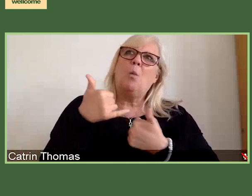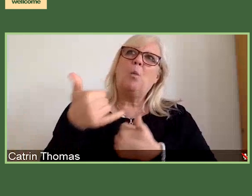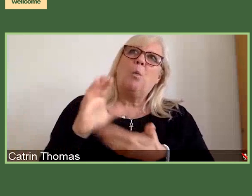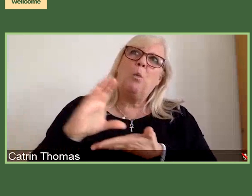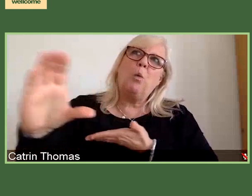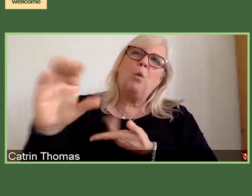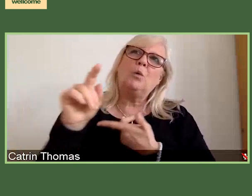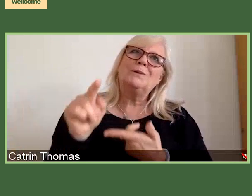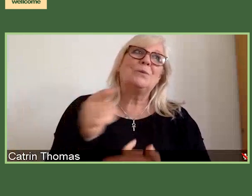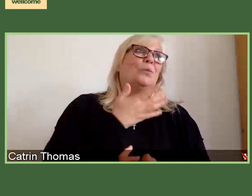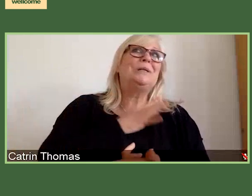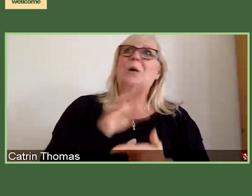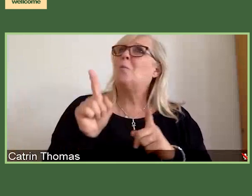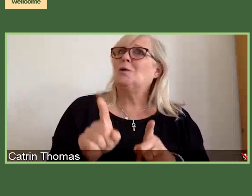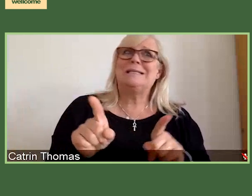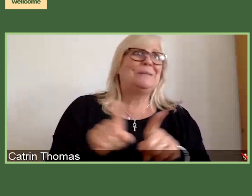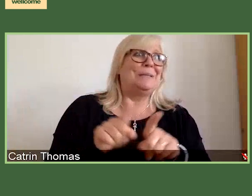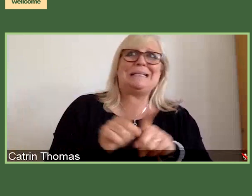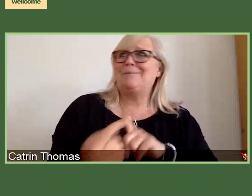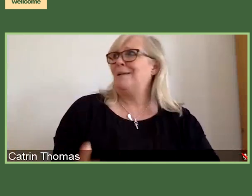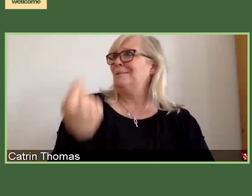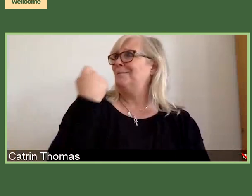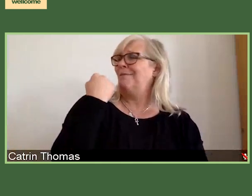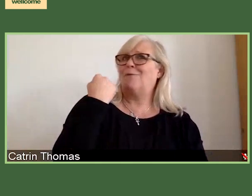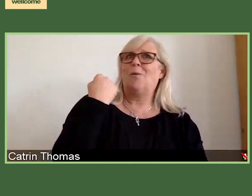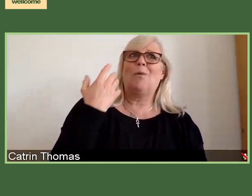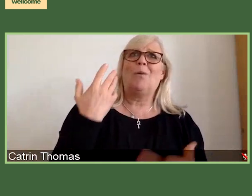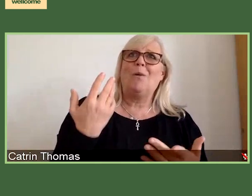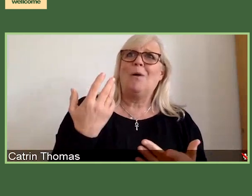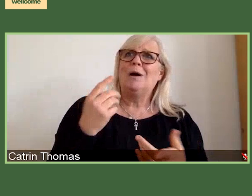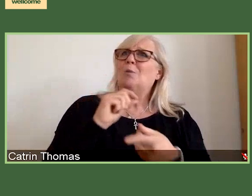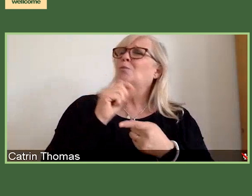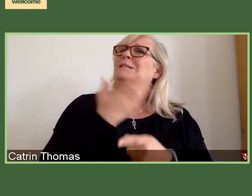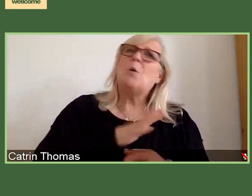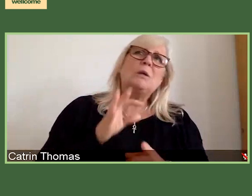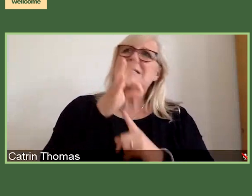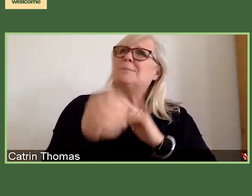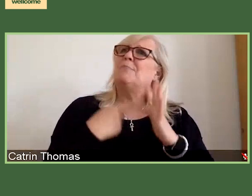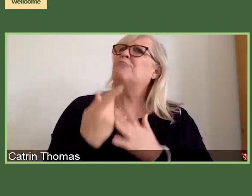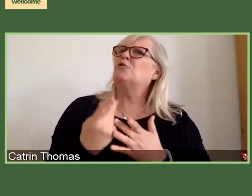want our current investigator awards to be project grants. We do expect them to be